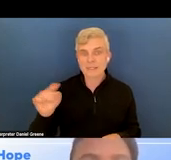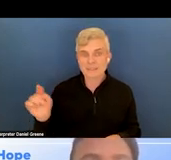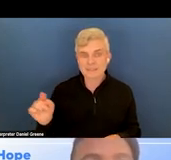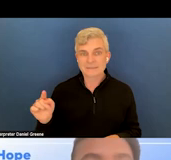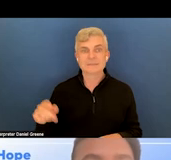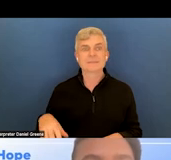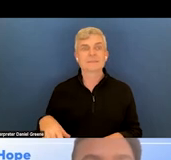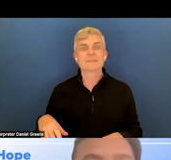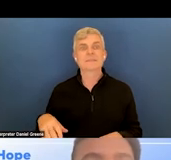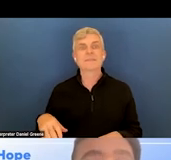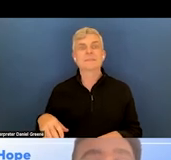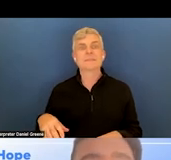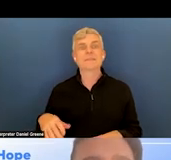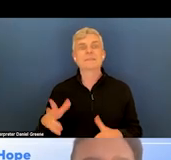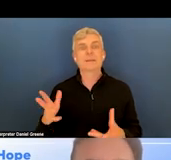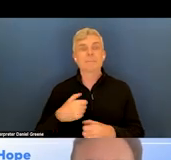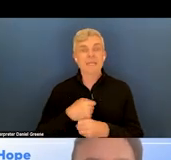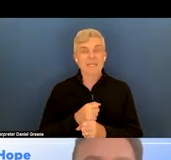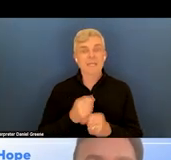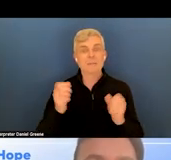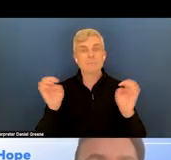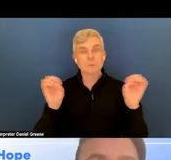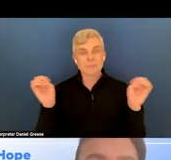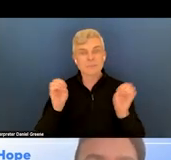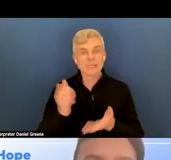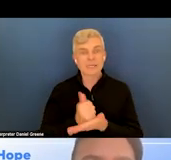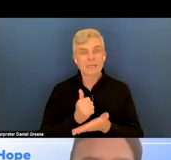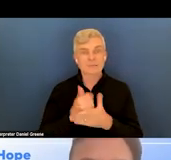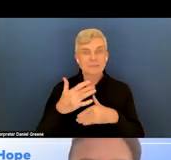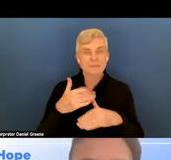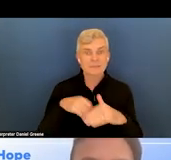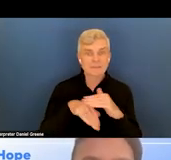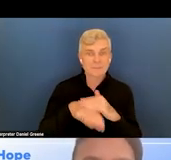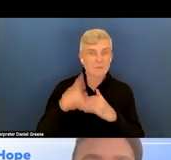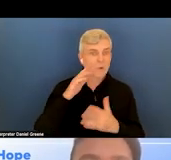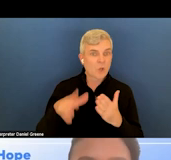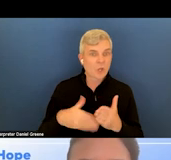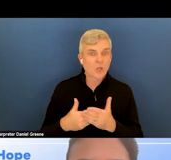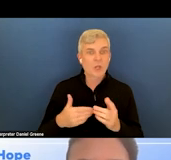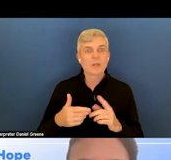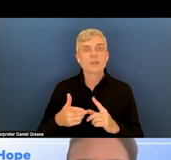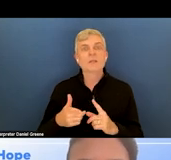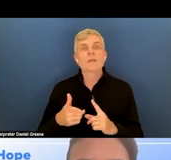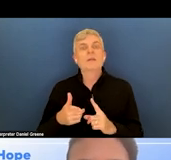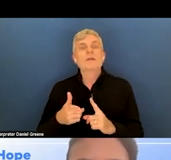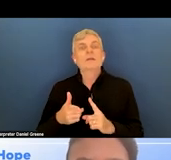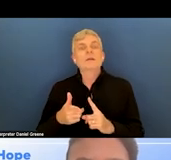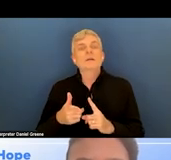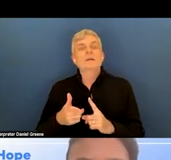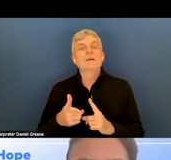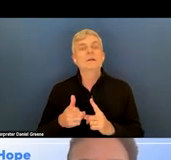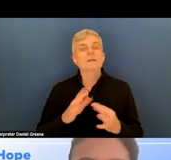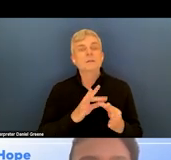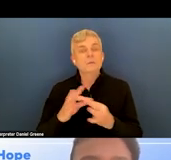making emergency help accessible for all from Gabriella Wong, very important, as well as coordinating with EMS in 911